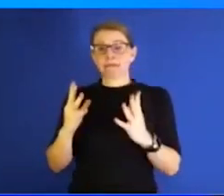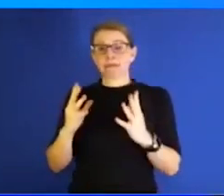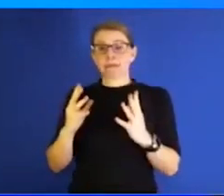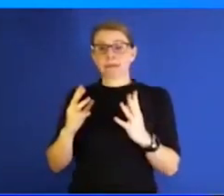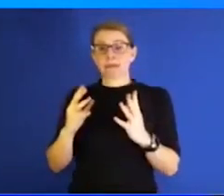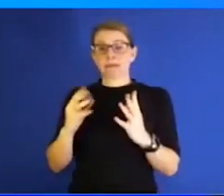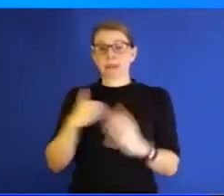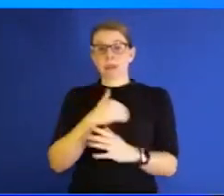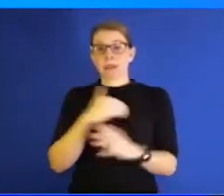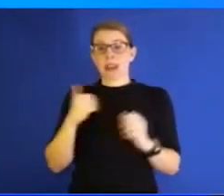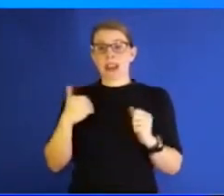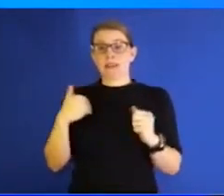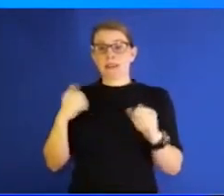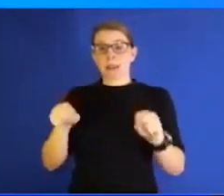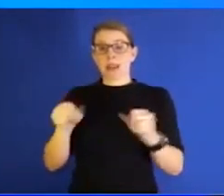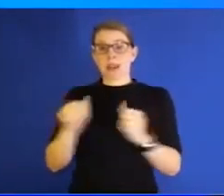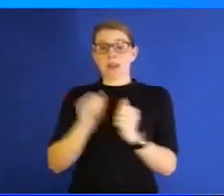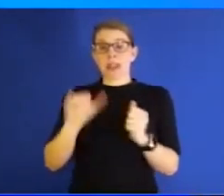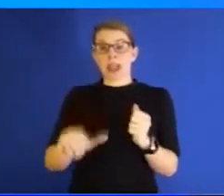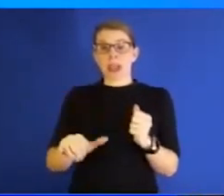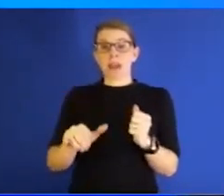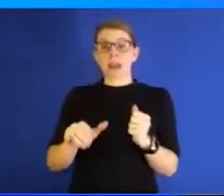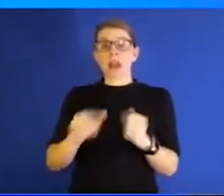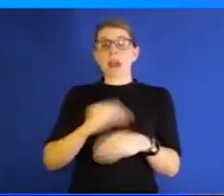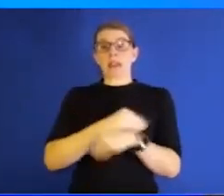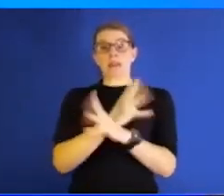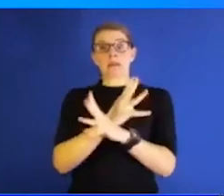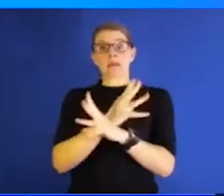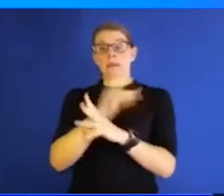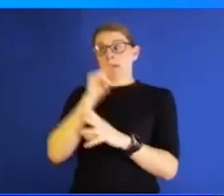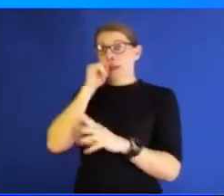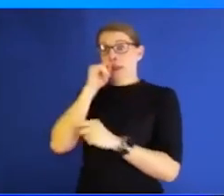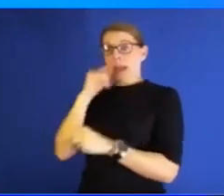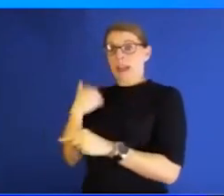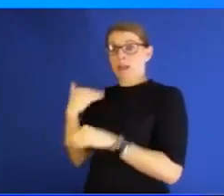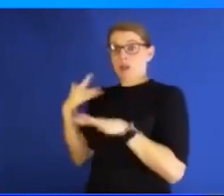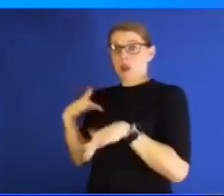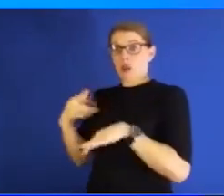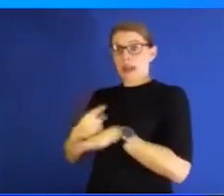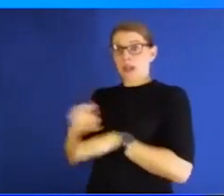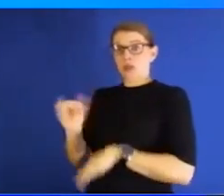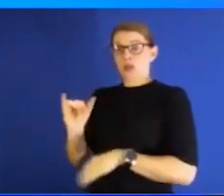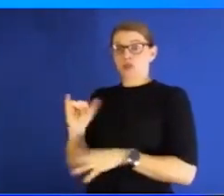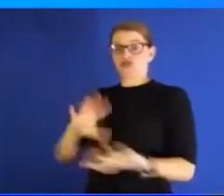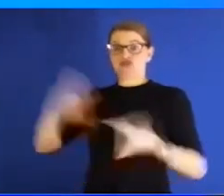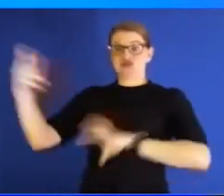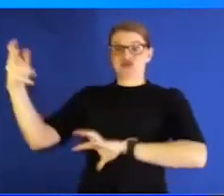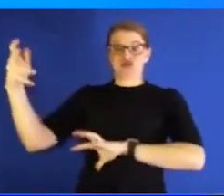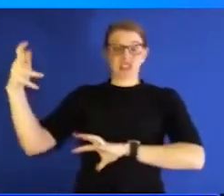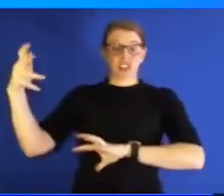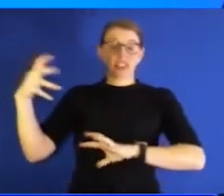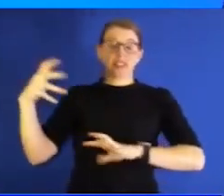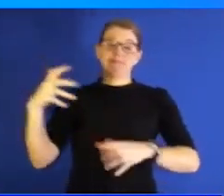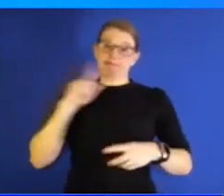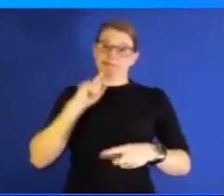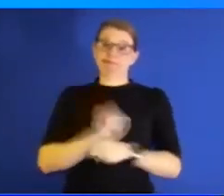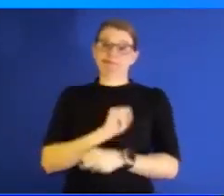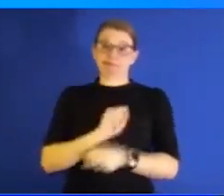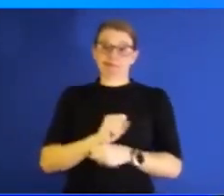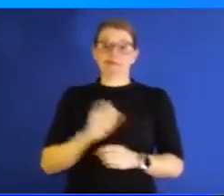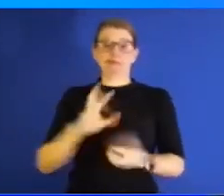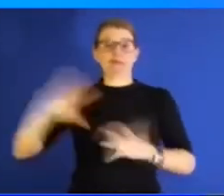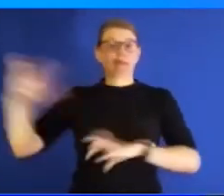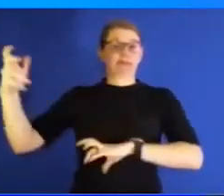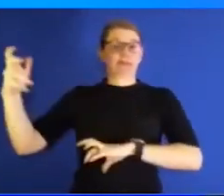kids, it's really hard to run your class from home when they have a snow day. So it really is kind of a mess. And we debated on that. But we really